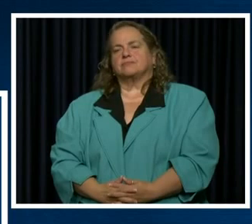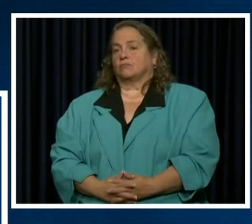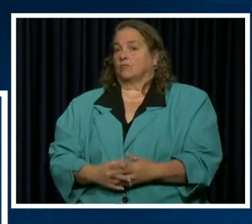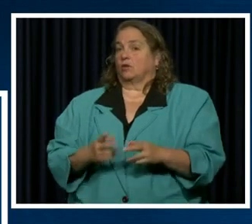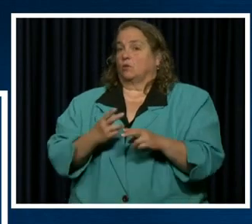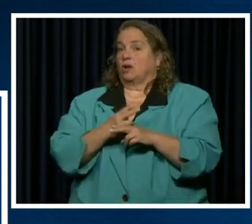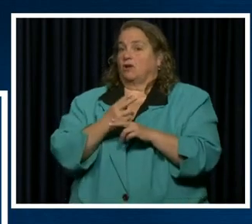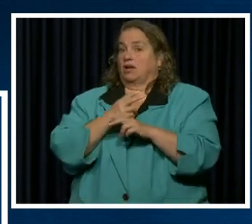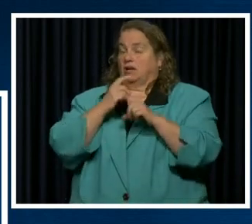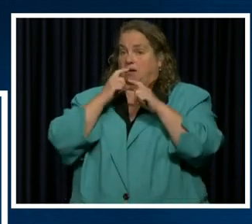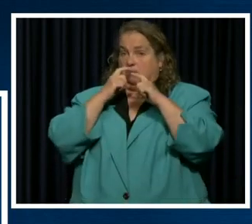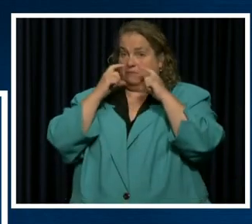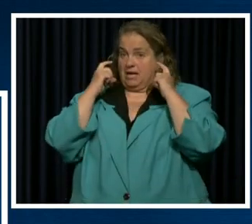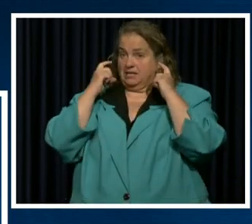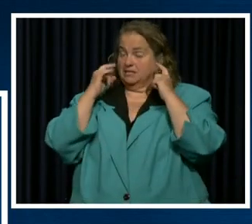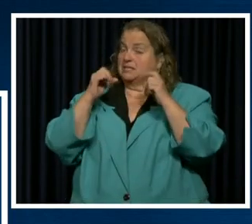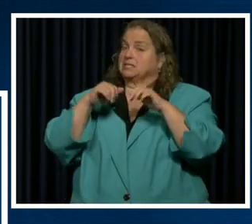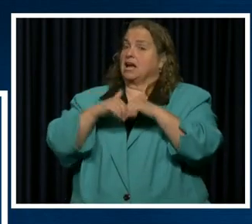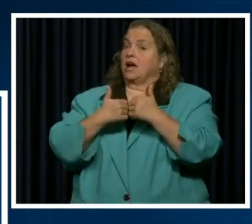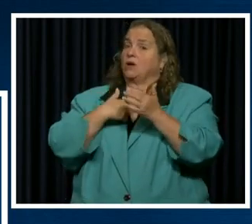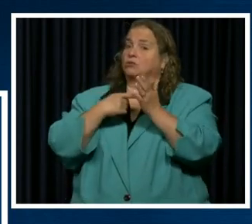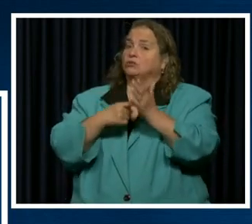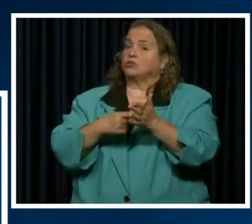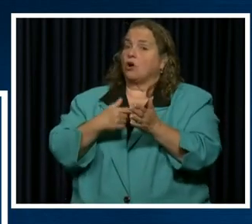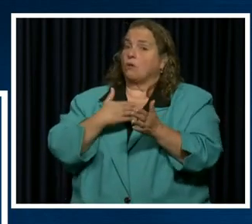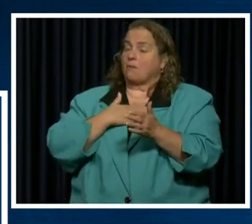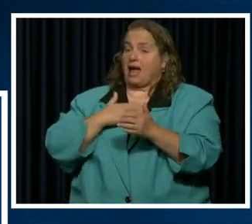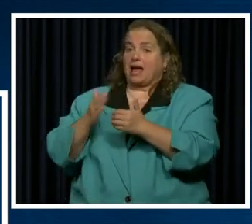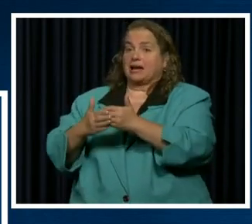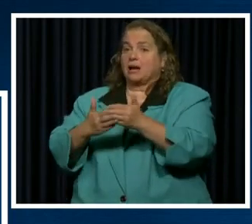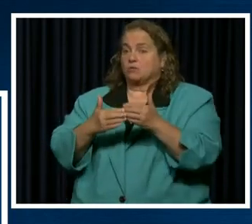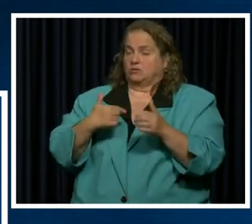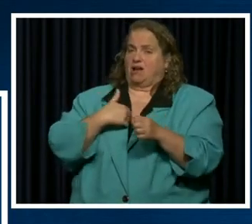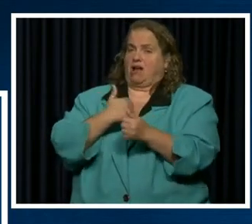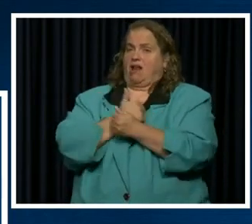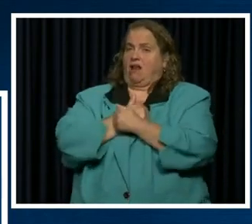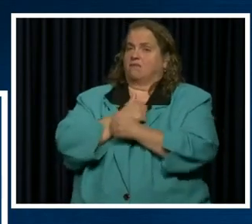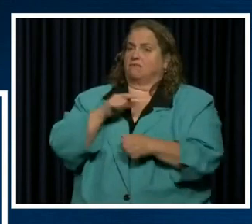Wearing a mask is how I show my neighbors I love them.